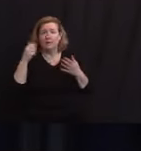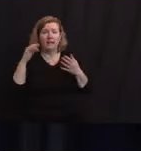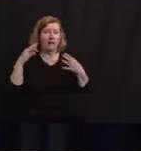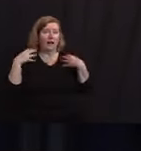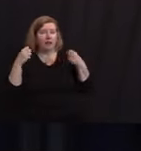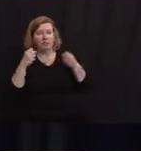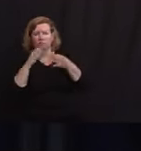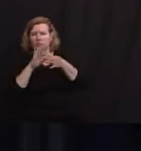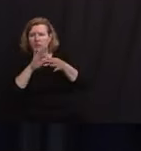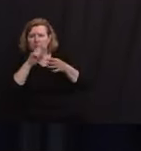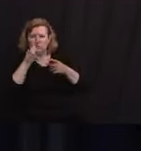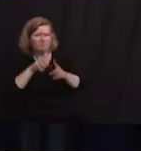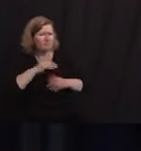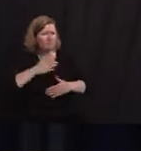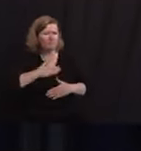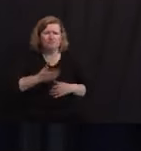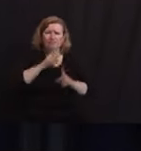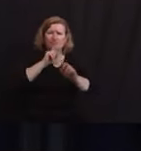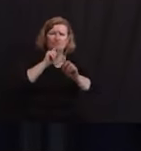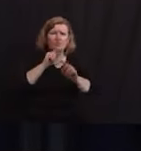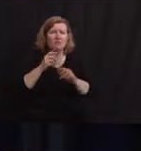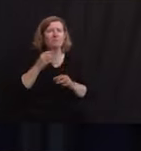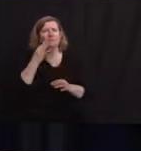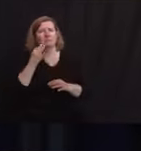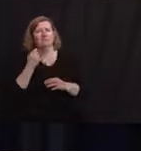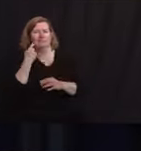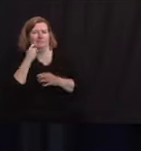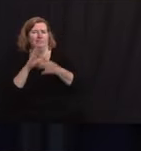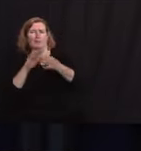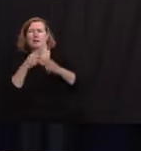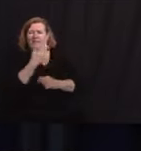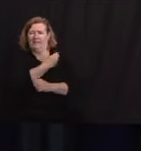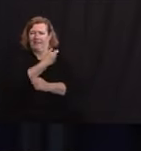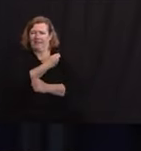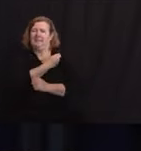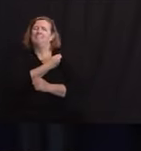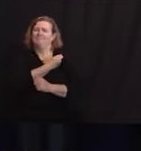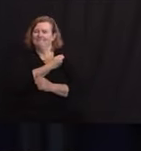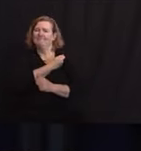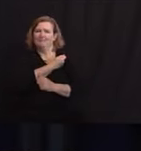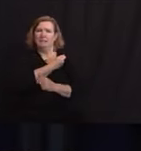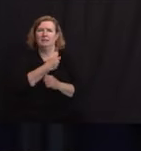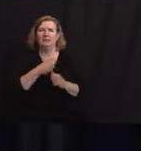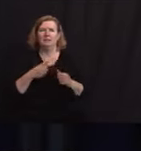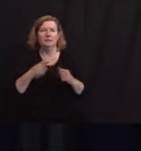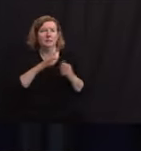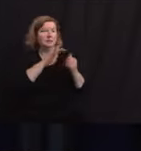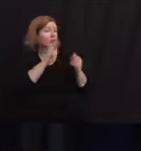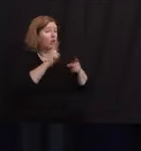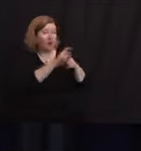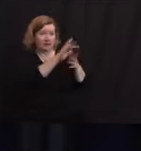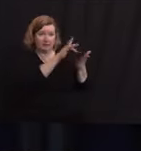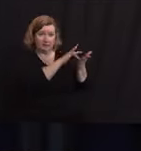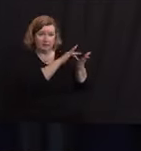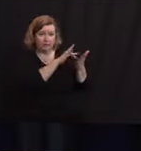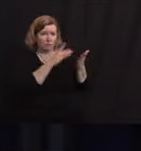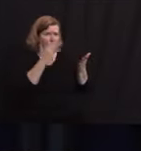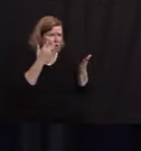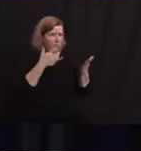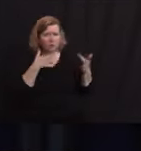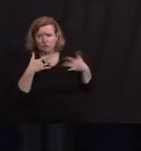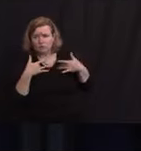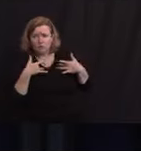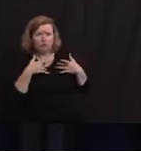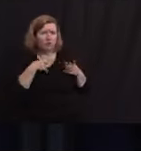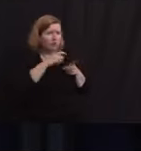many of which lately are about the vaccine. The call center is there for residents of our state when they have concerns, and you can reach them